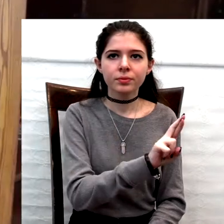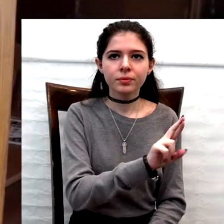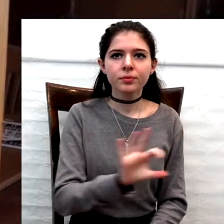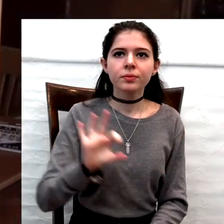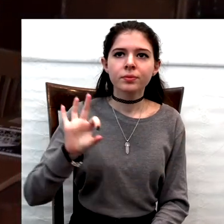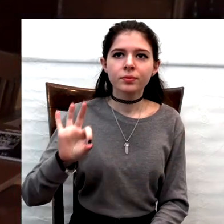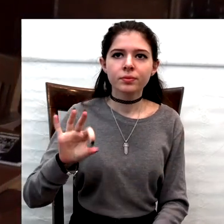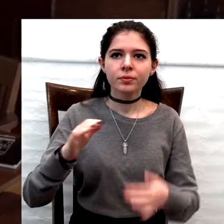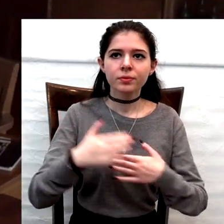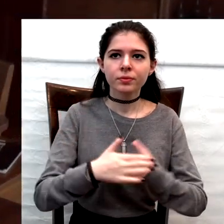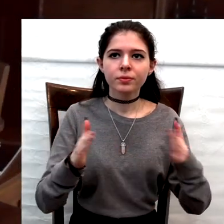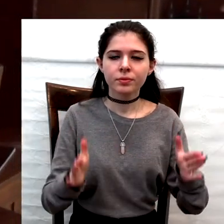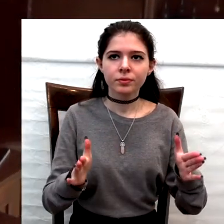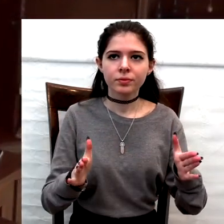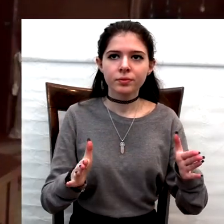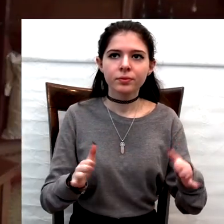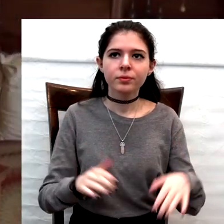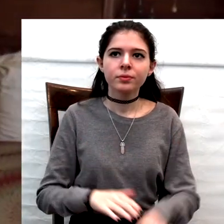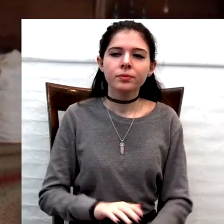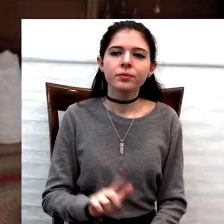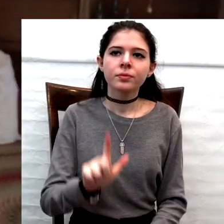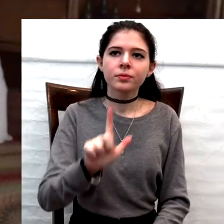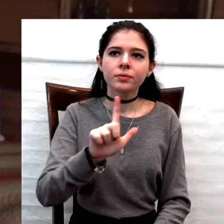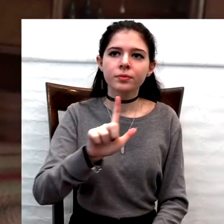To your right is Frank's office,